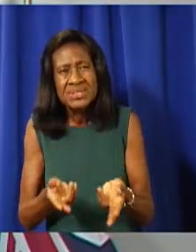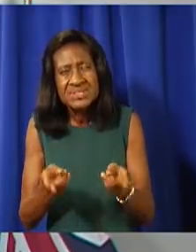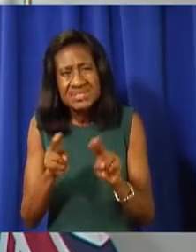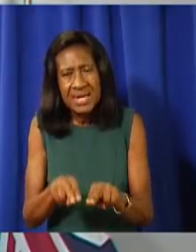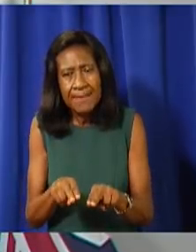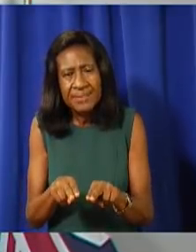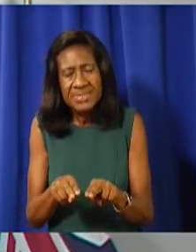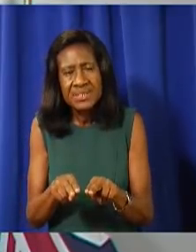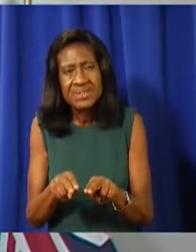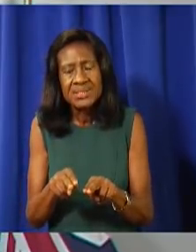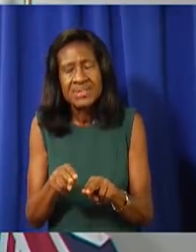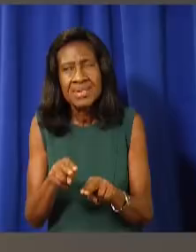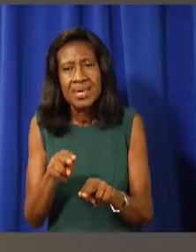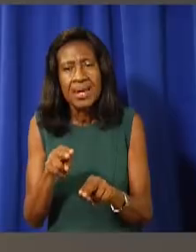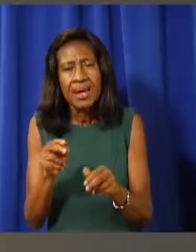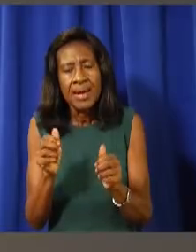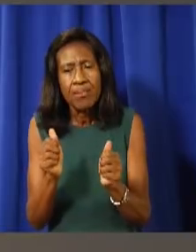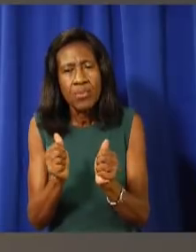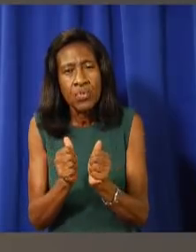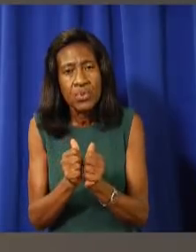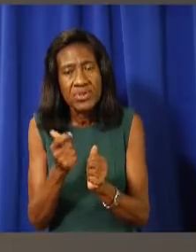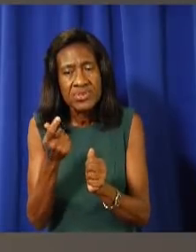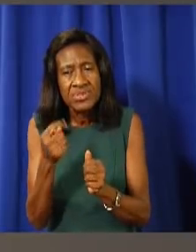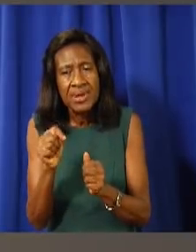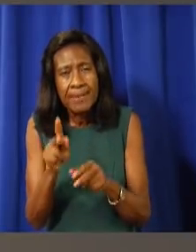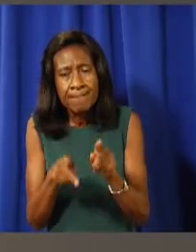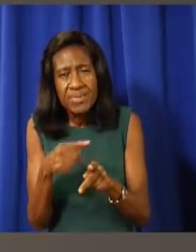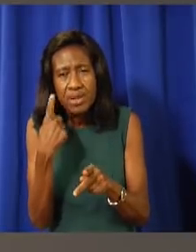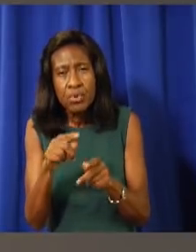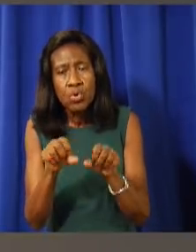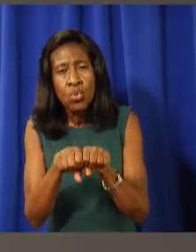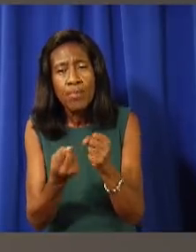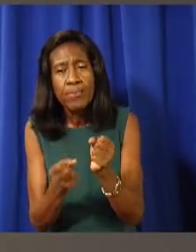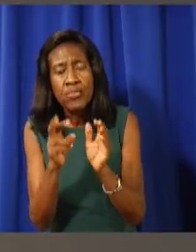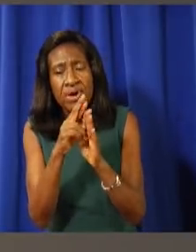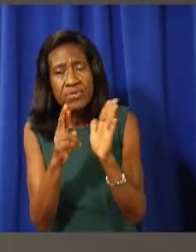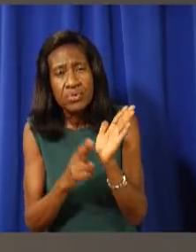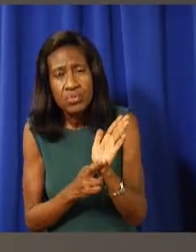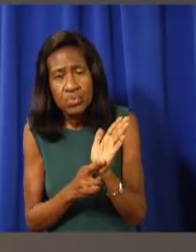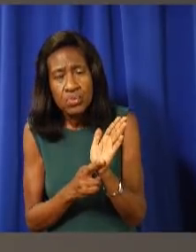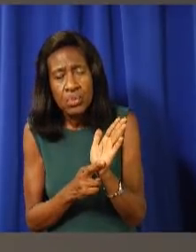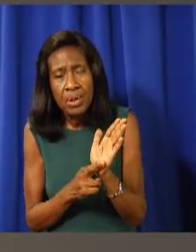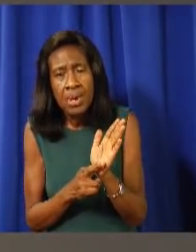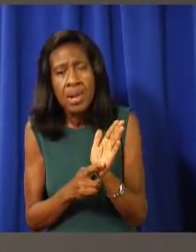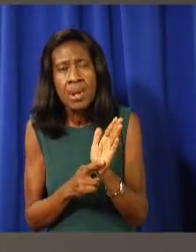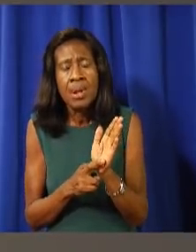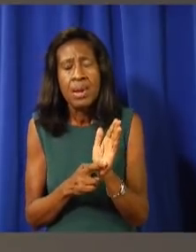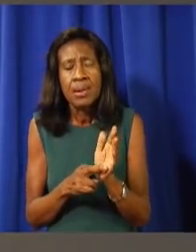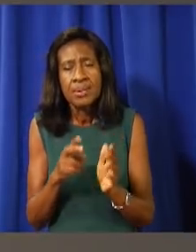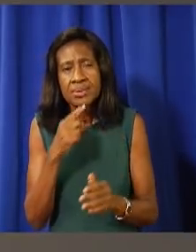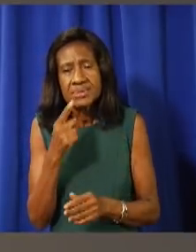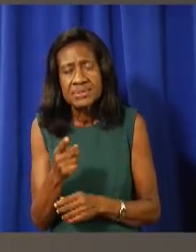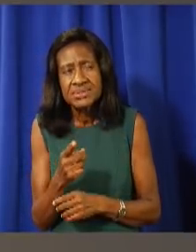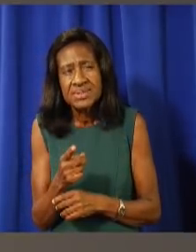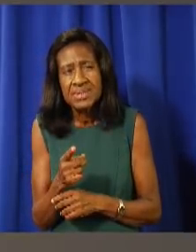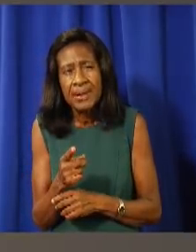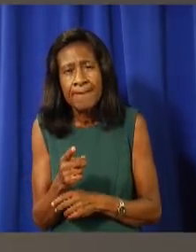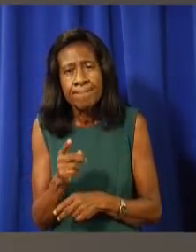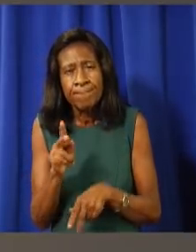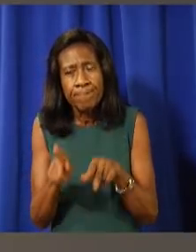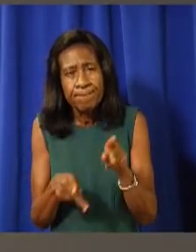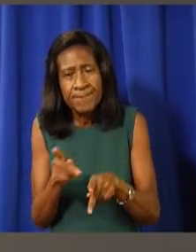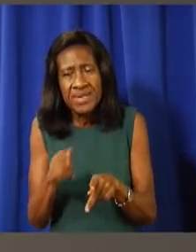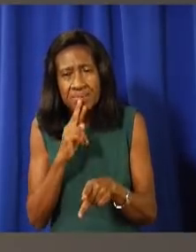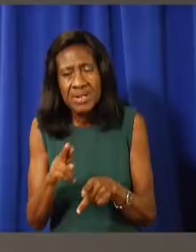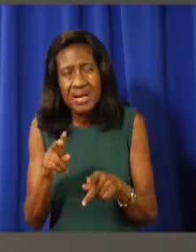these breaches, and how it's going to move on forwards from voluntary isolation. If people are, people are being tested